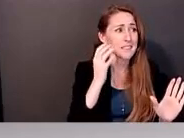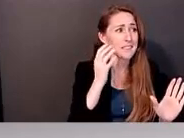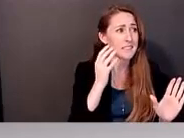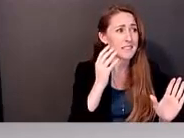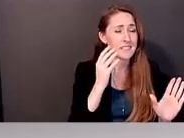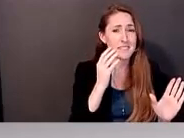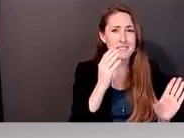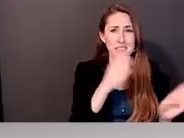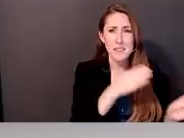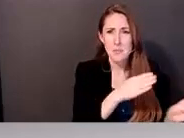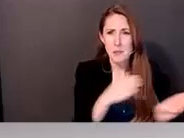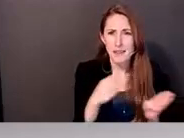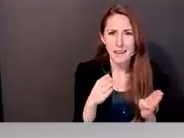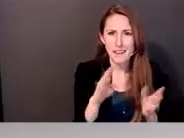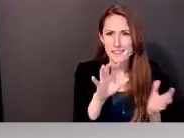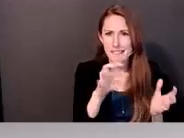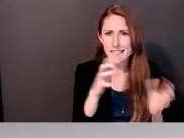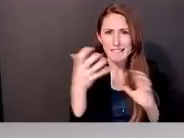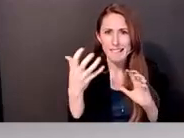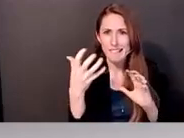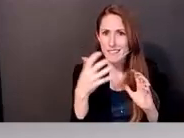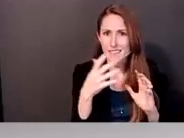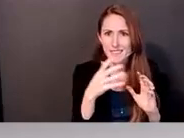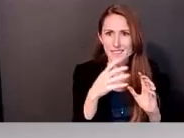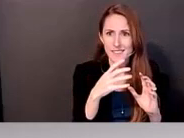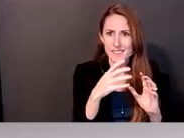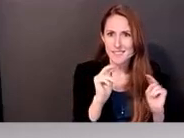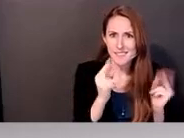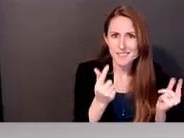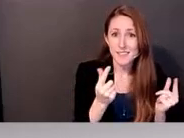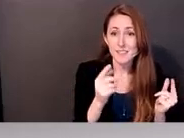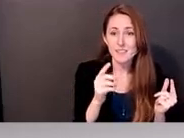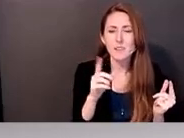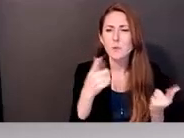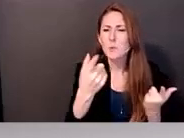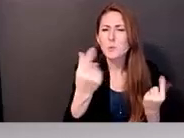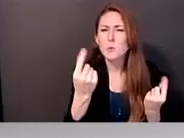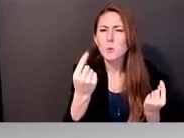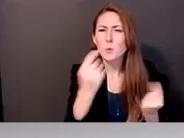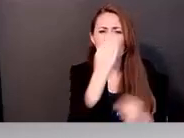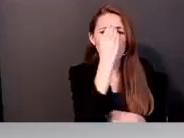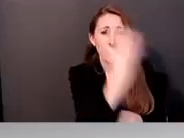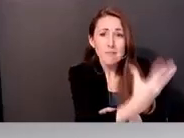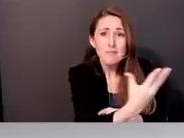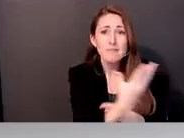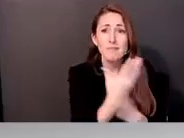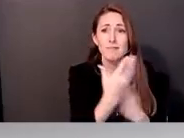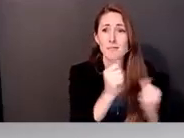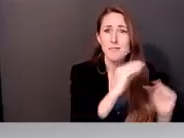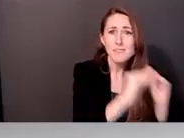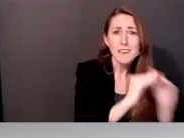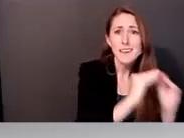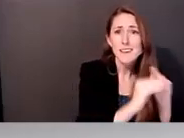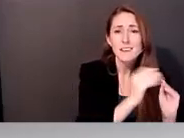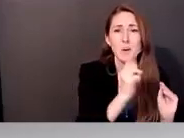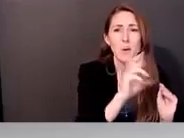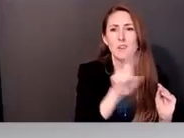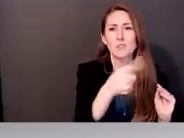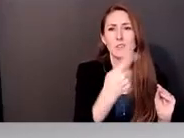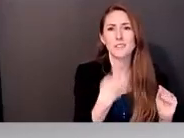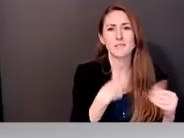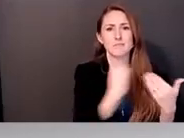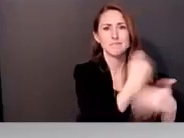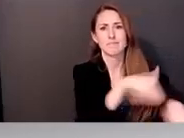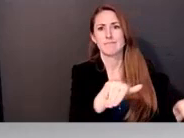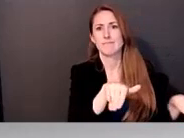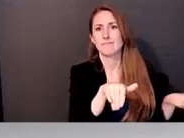did you try to let them know or salvage or was it, how did that work? Or were you just like, we're done? Um,